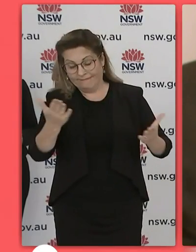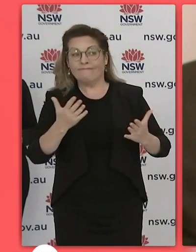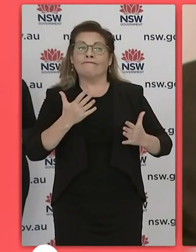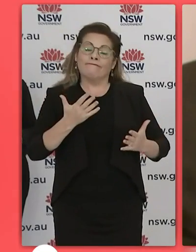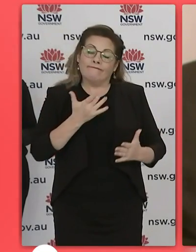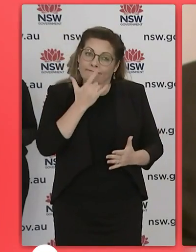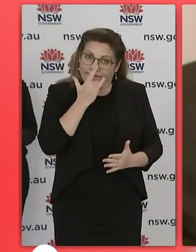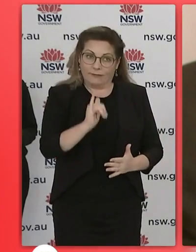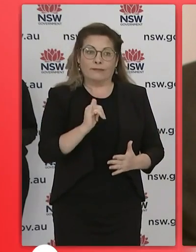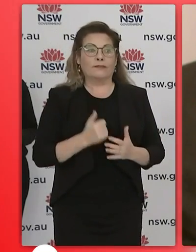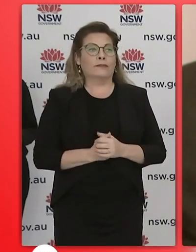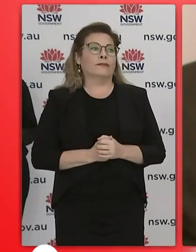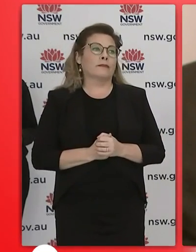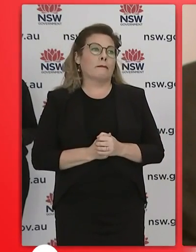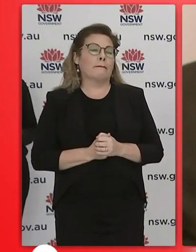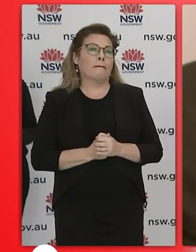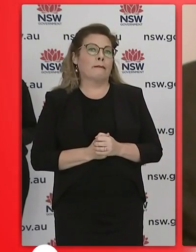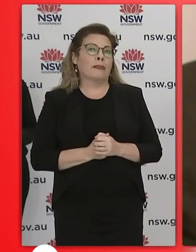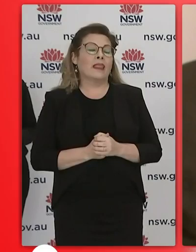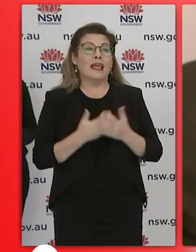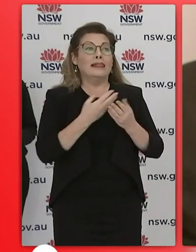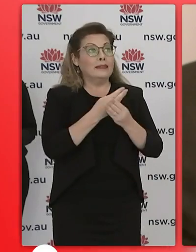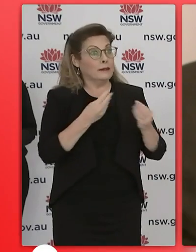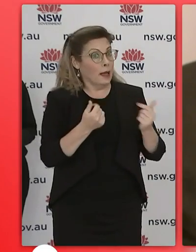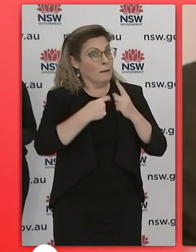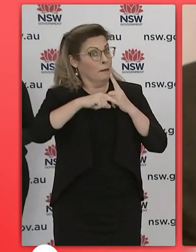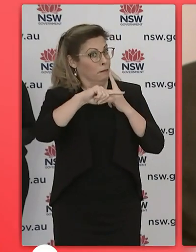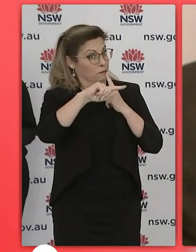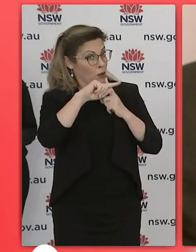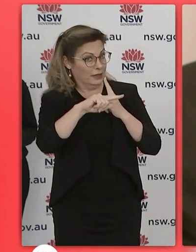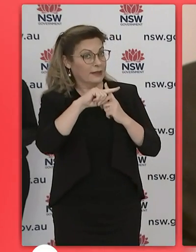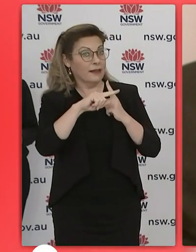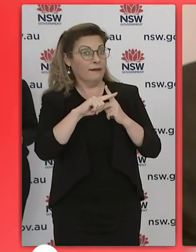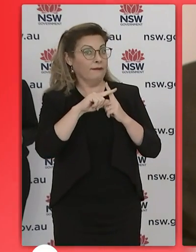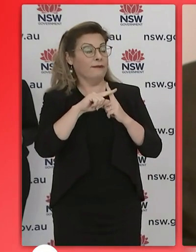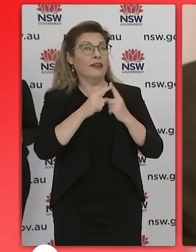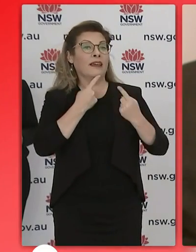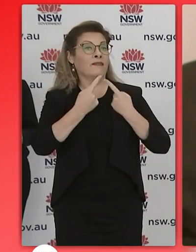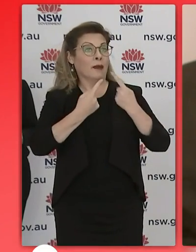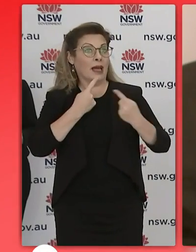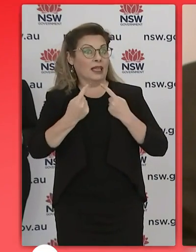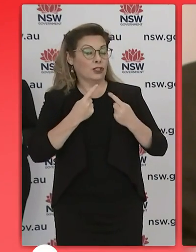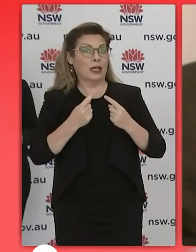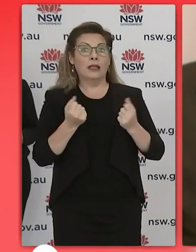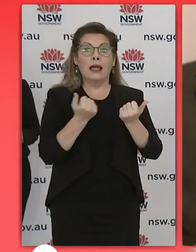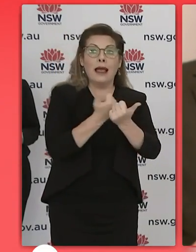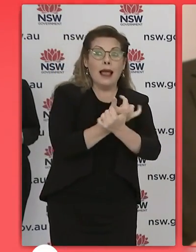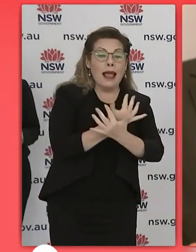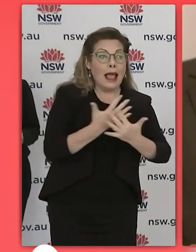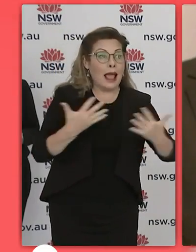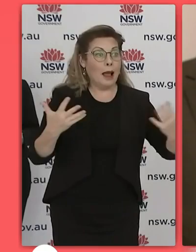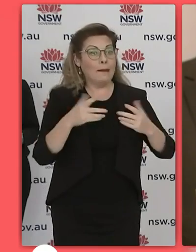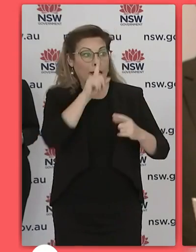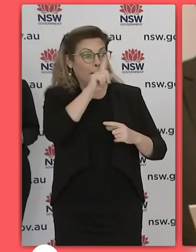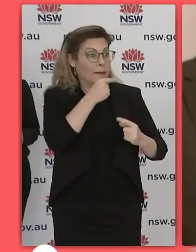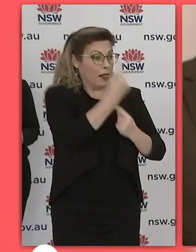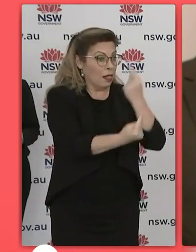pleasingly and I want to provide updates we get information the preceding two days on how many people have been vaccinated in New South Wales and